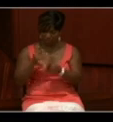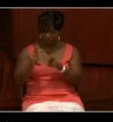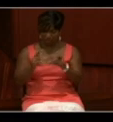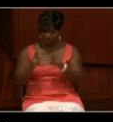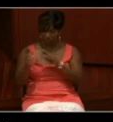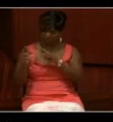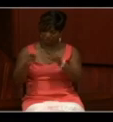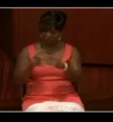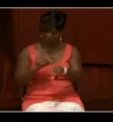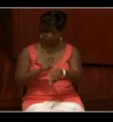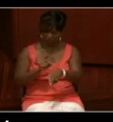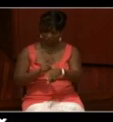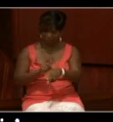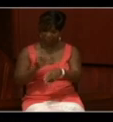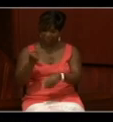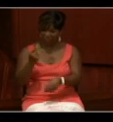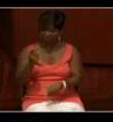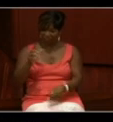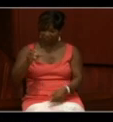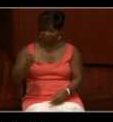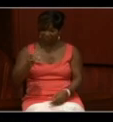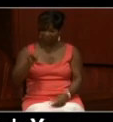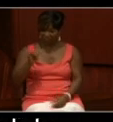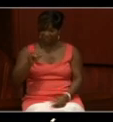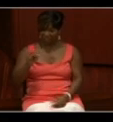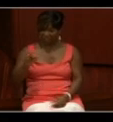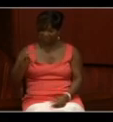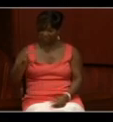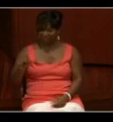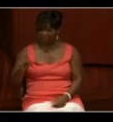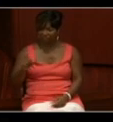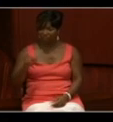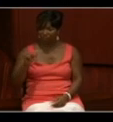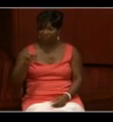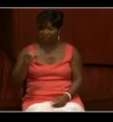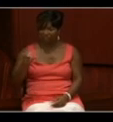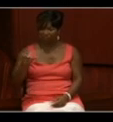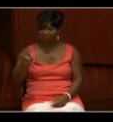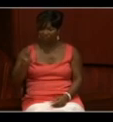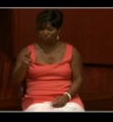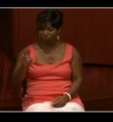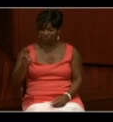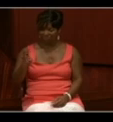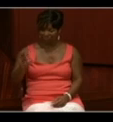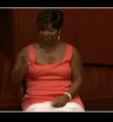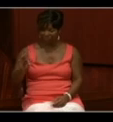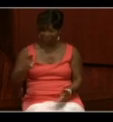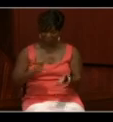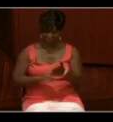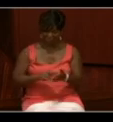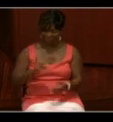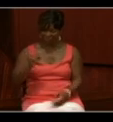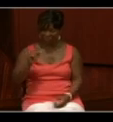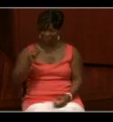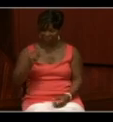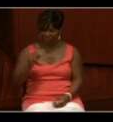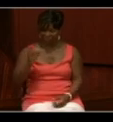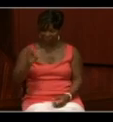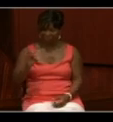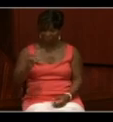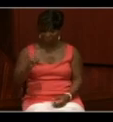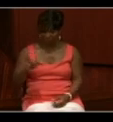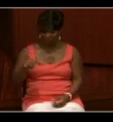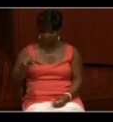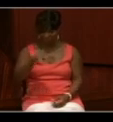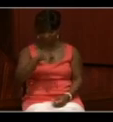1155 USS Navigator came alongside with lighter YC-269, signed G.F. DeGrav. Now, if any of you